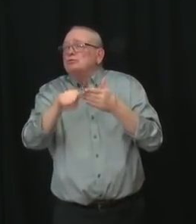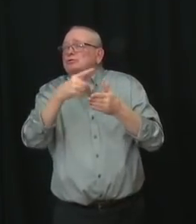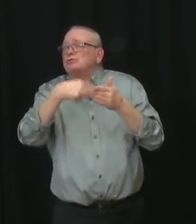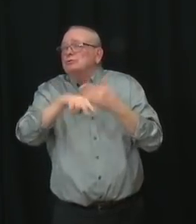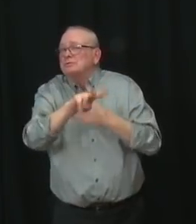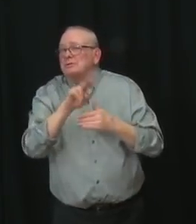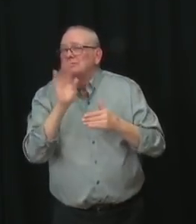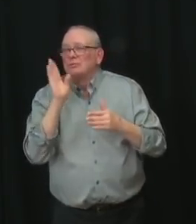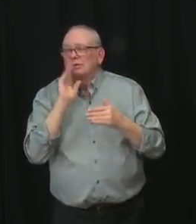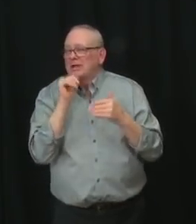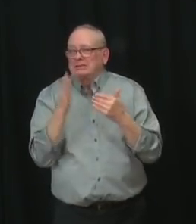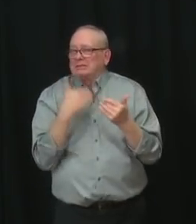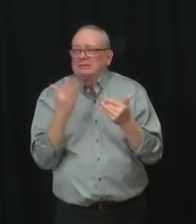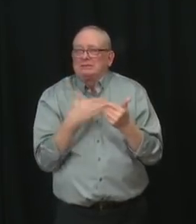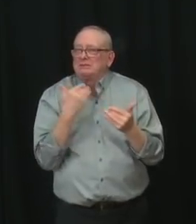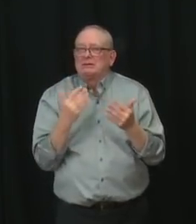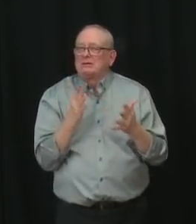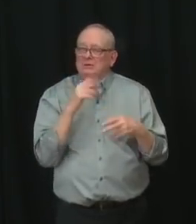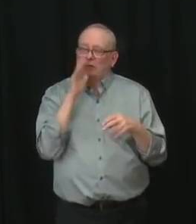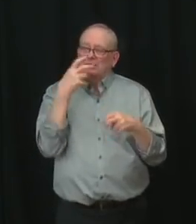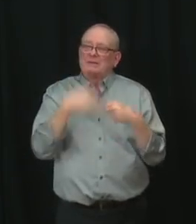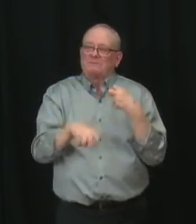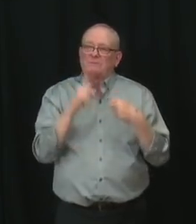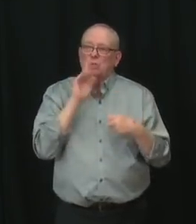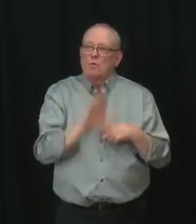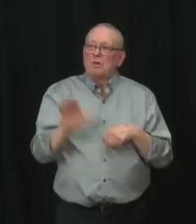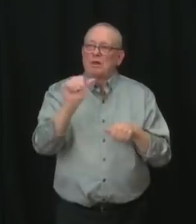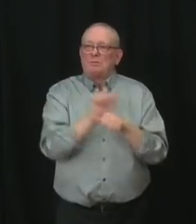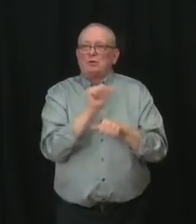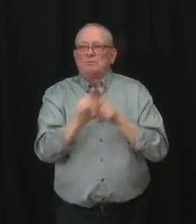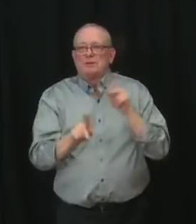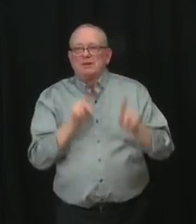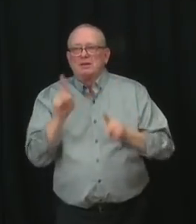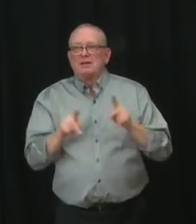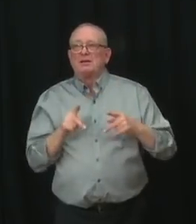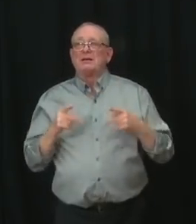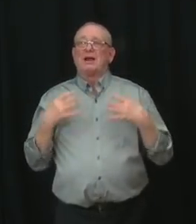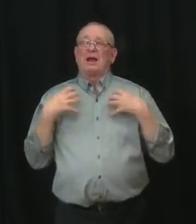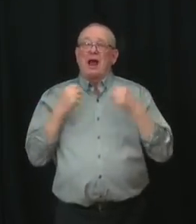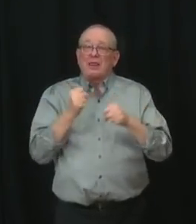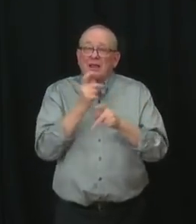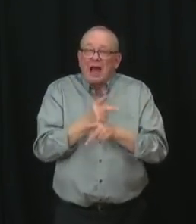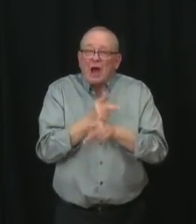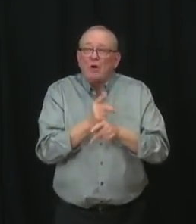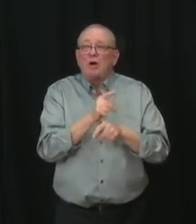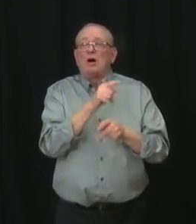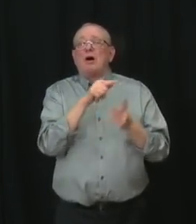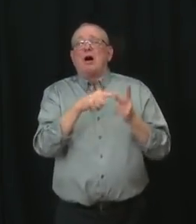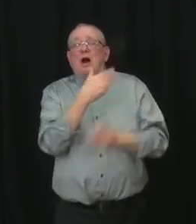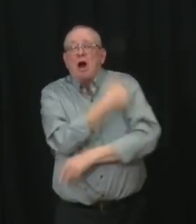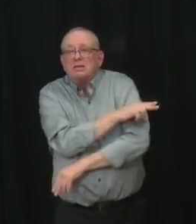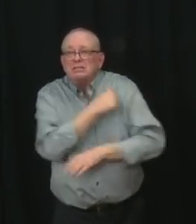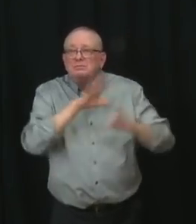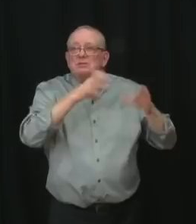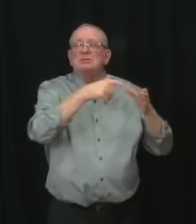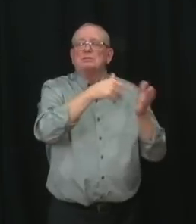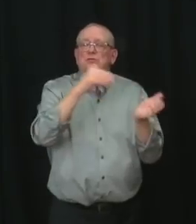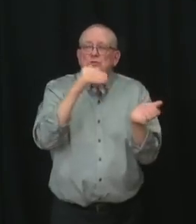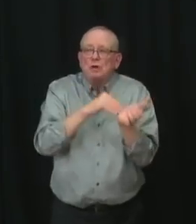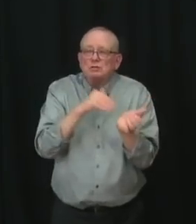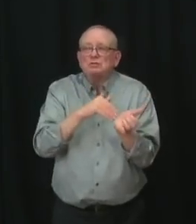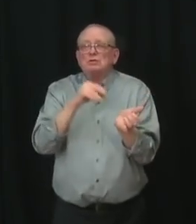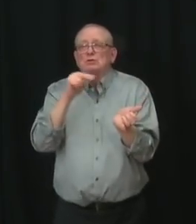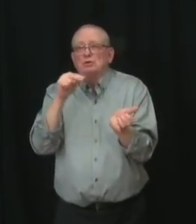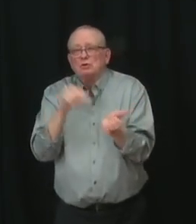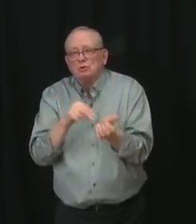and for the people working in core inpatient units in our hospitals. But admissions follow cases.